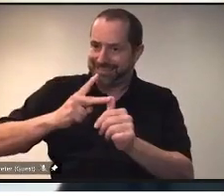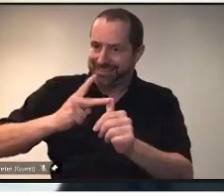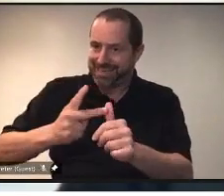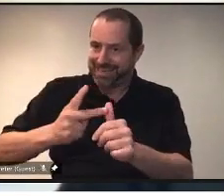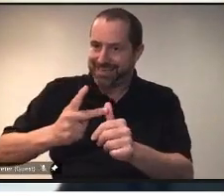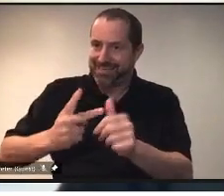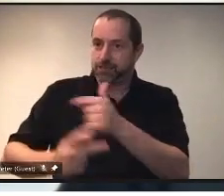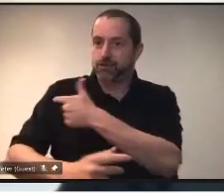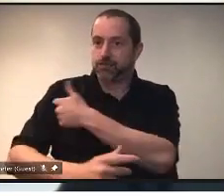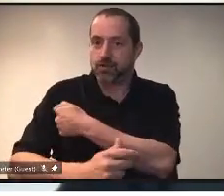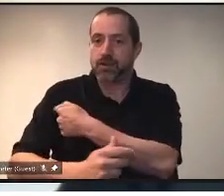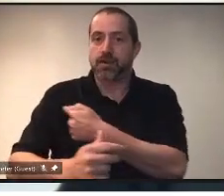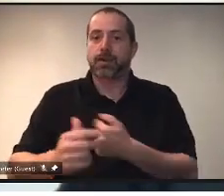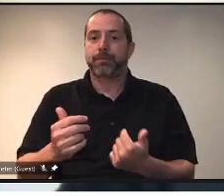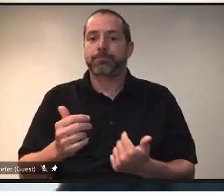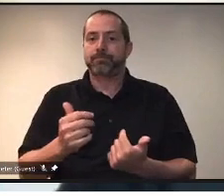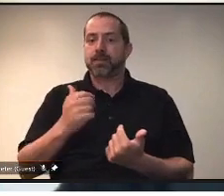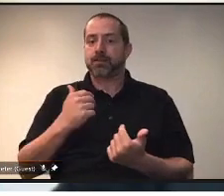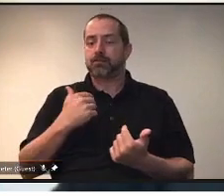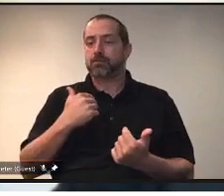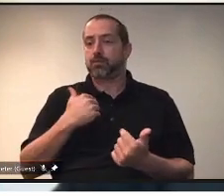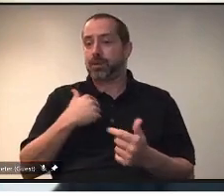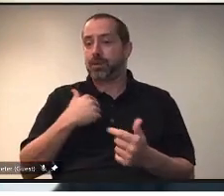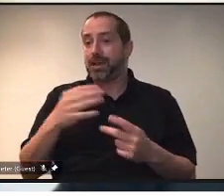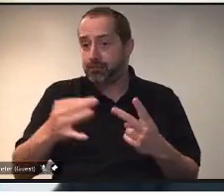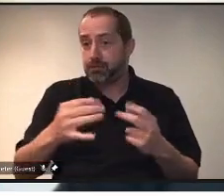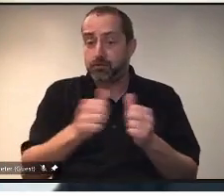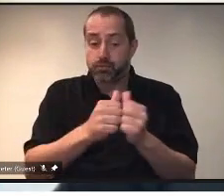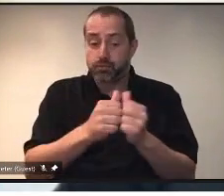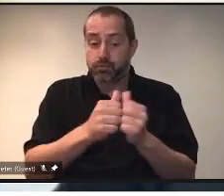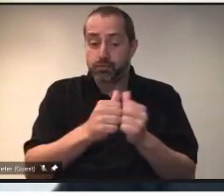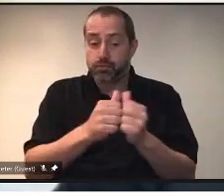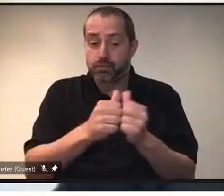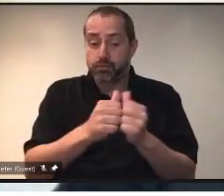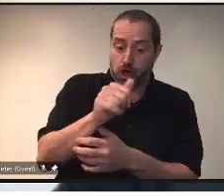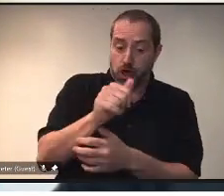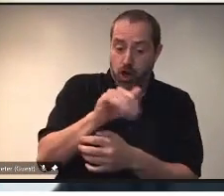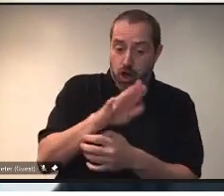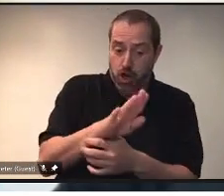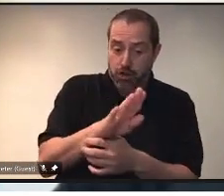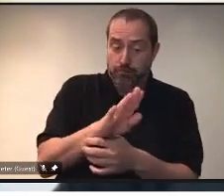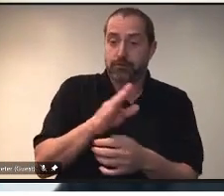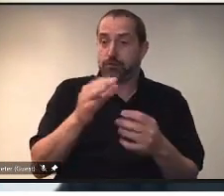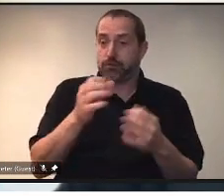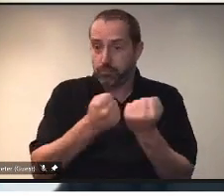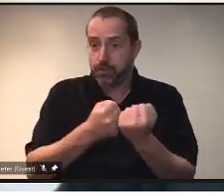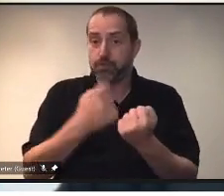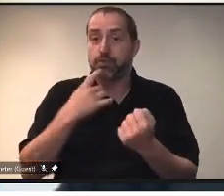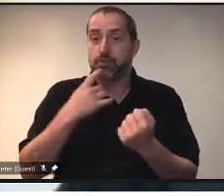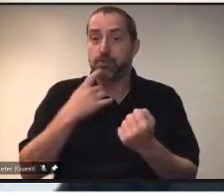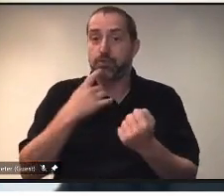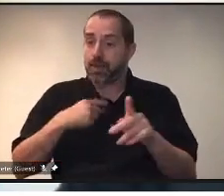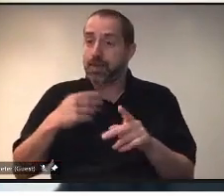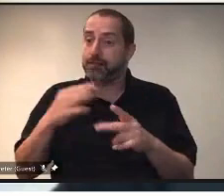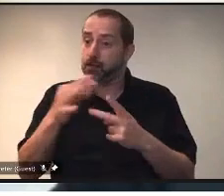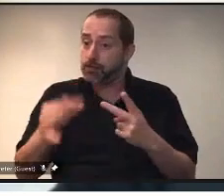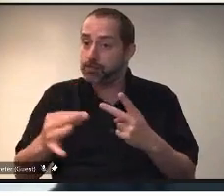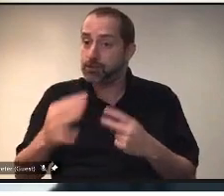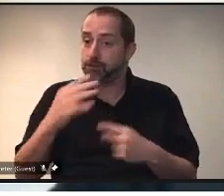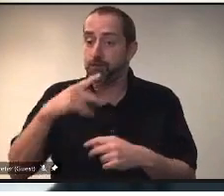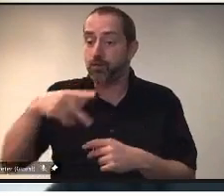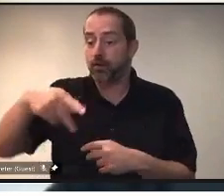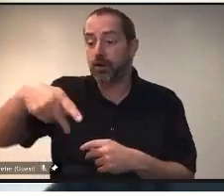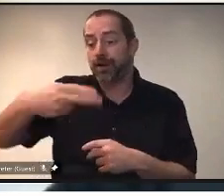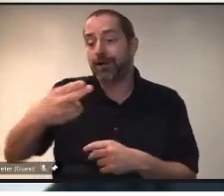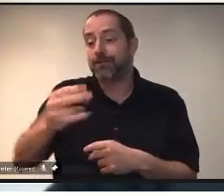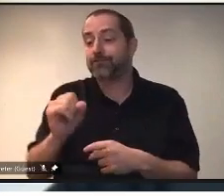with Dr. Shahab's support, that they have an option of getting Pfizer and that. So I think people are getting their second shot. And I'm